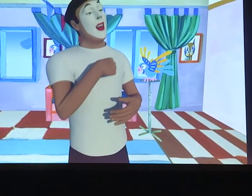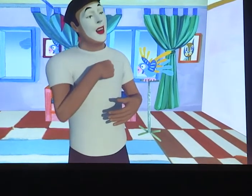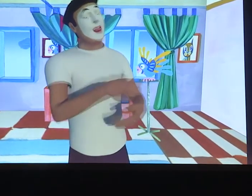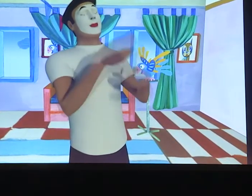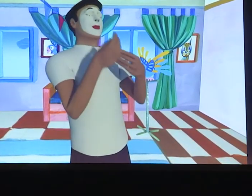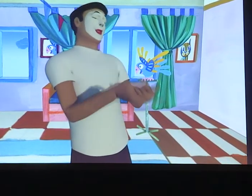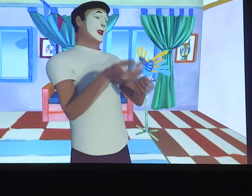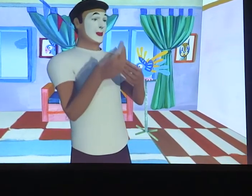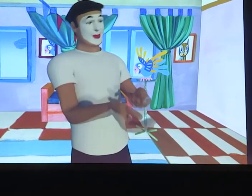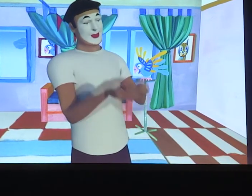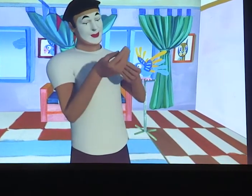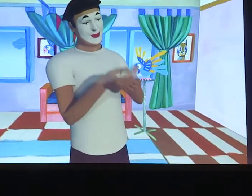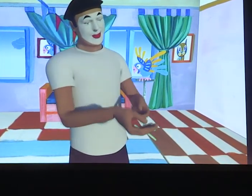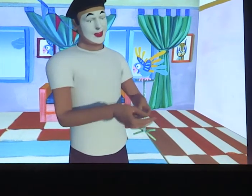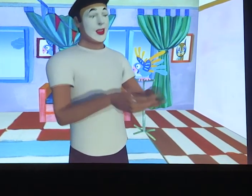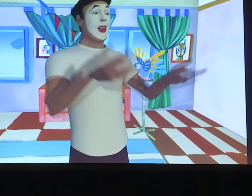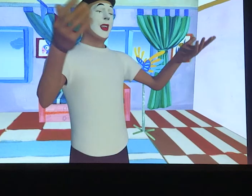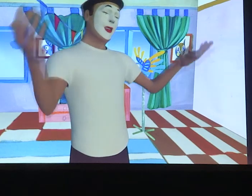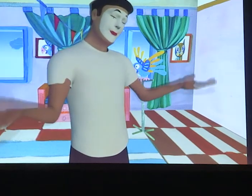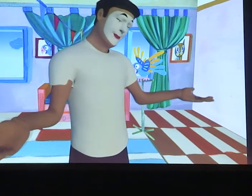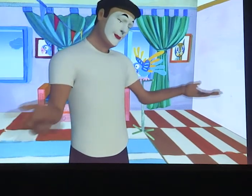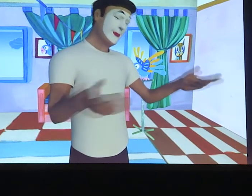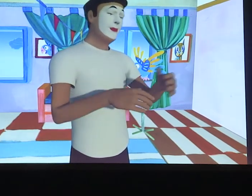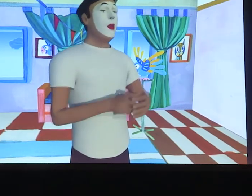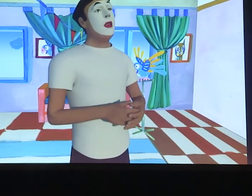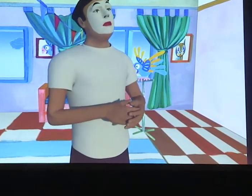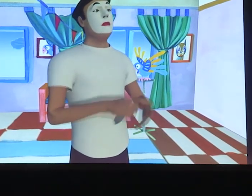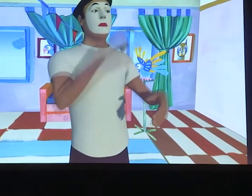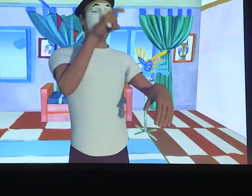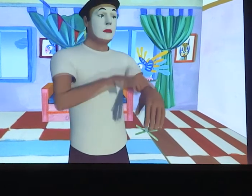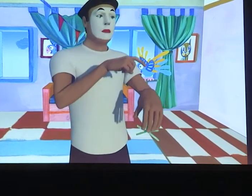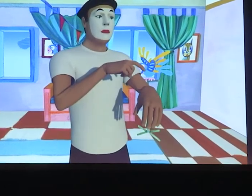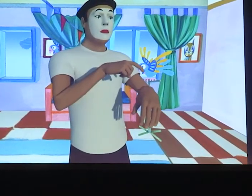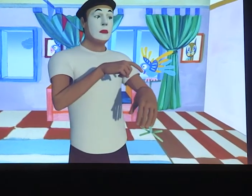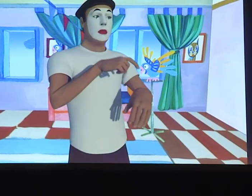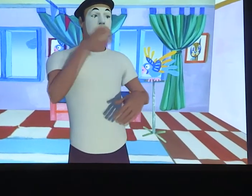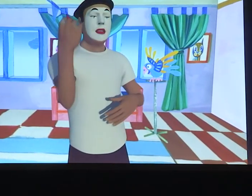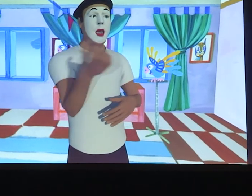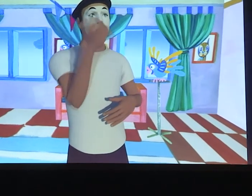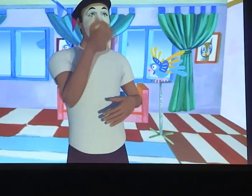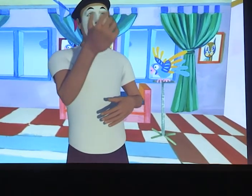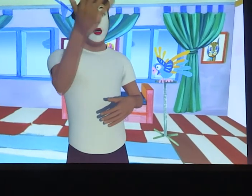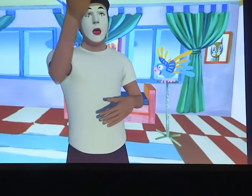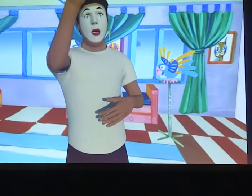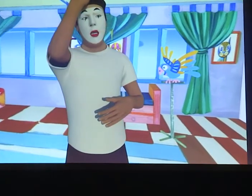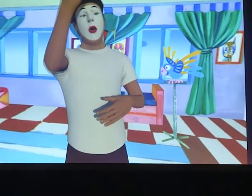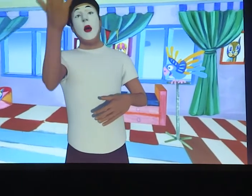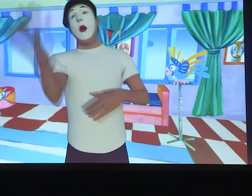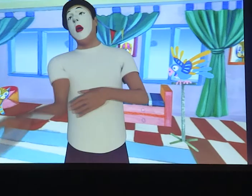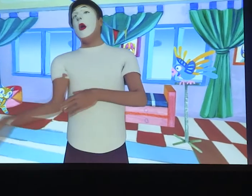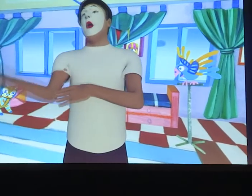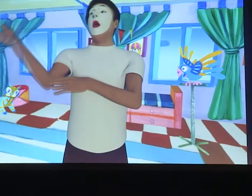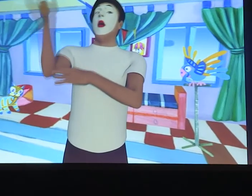He repeats the activities of the animals three times over, that they beg, beg, beg, and that he feeds